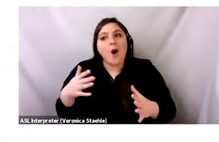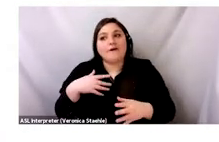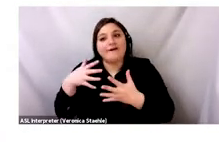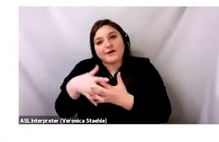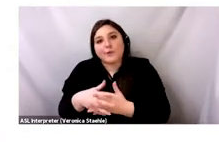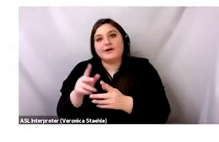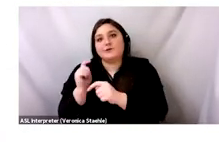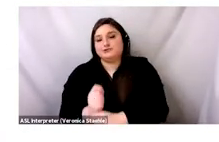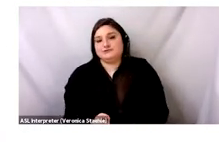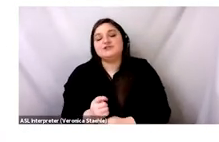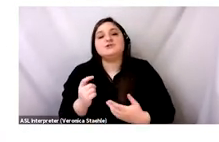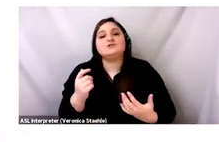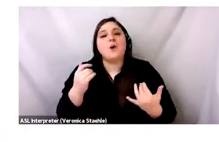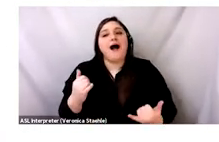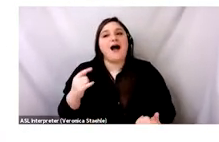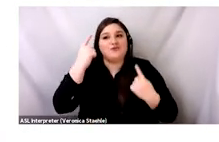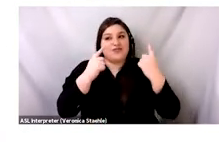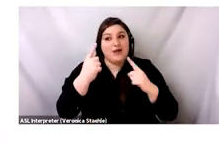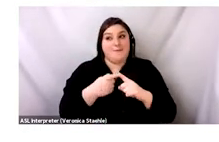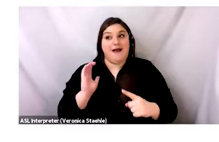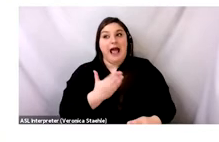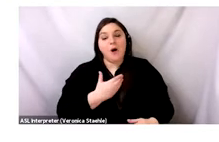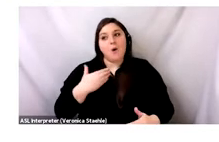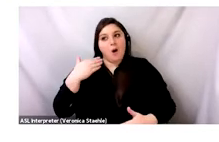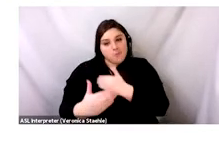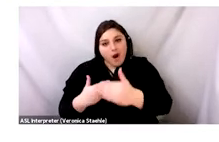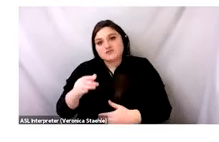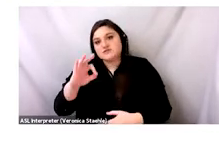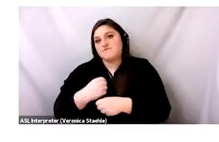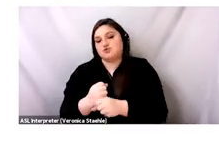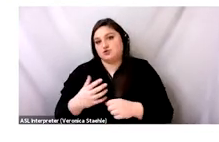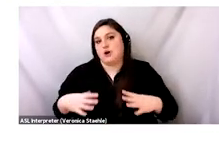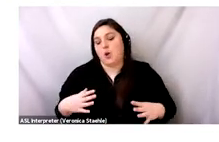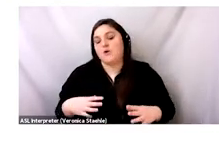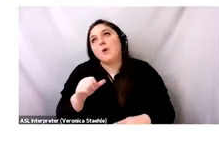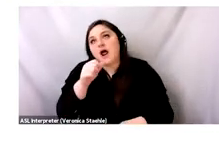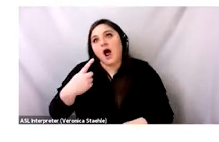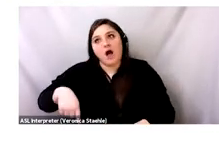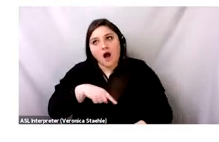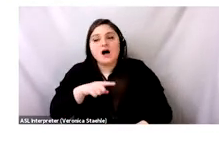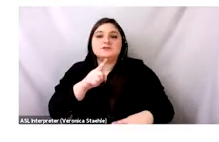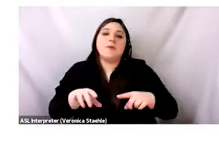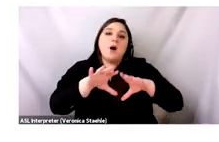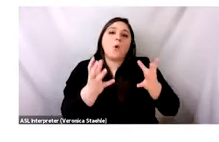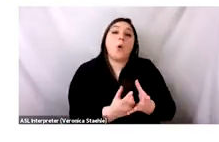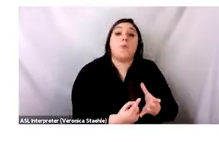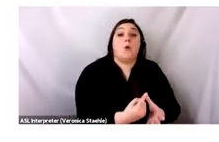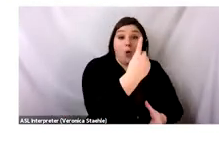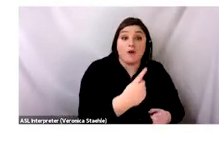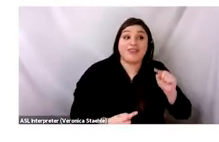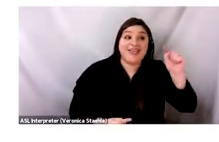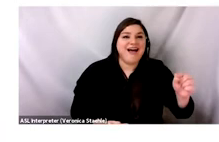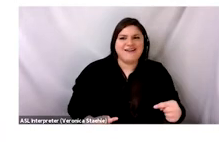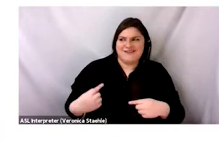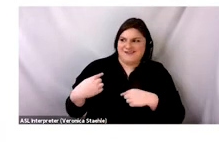I think the downside right now is that the way we do or produce clothing or the way the global north